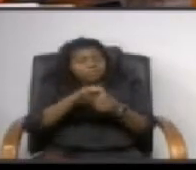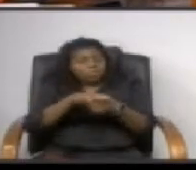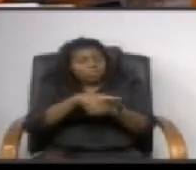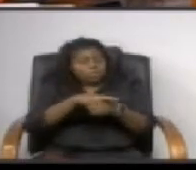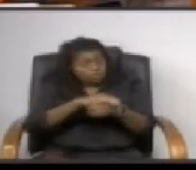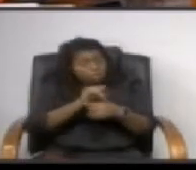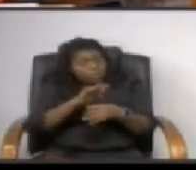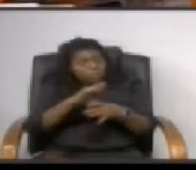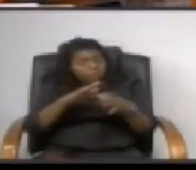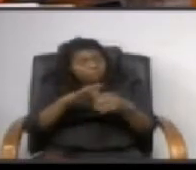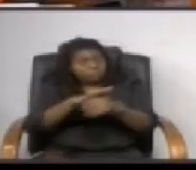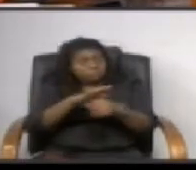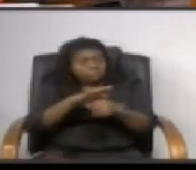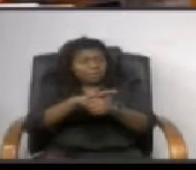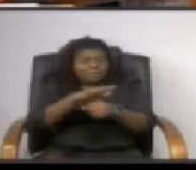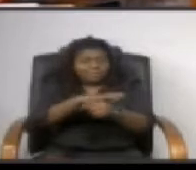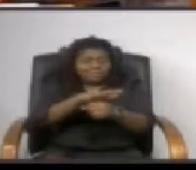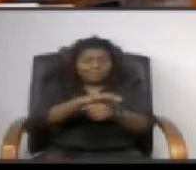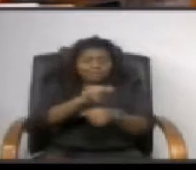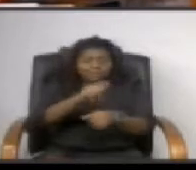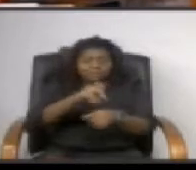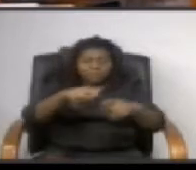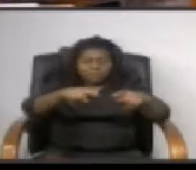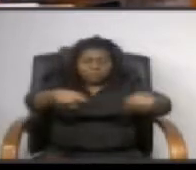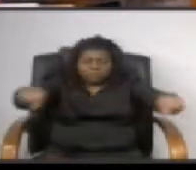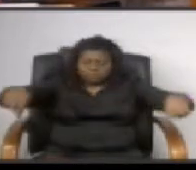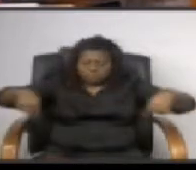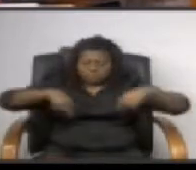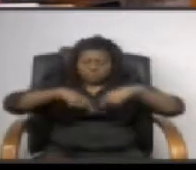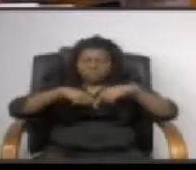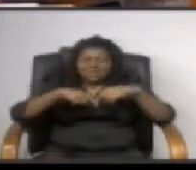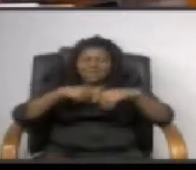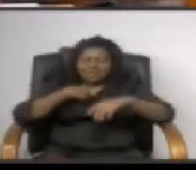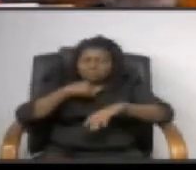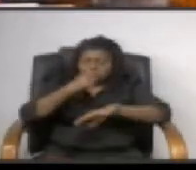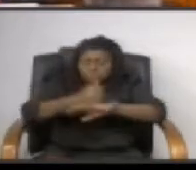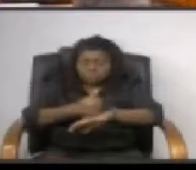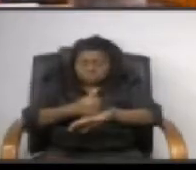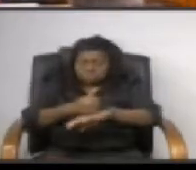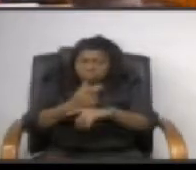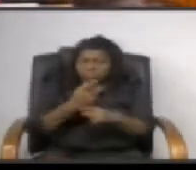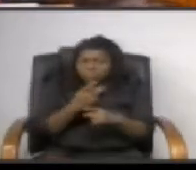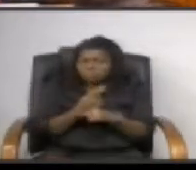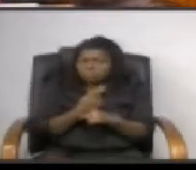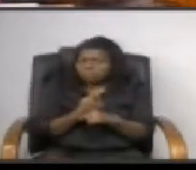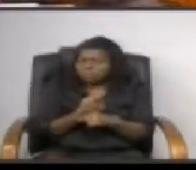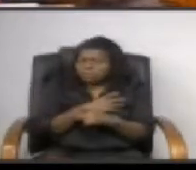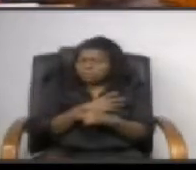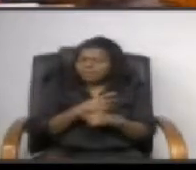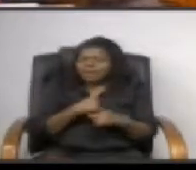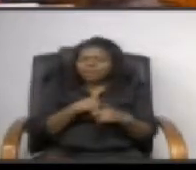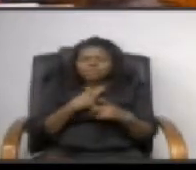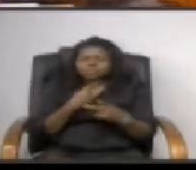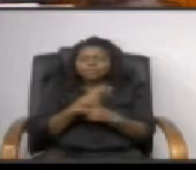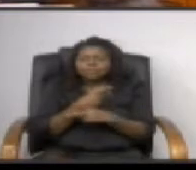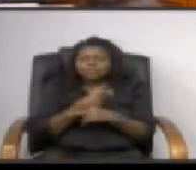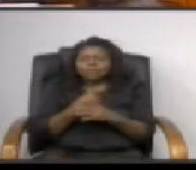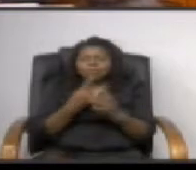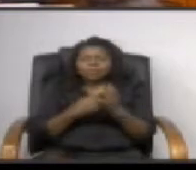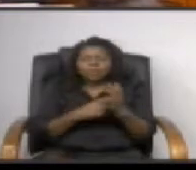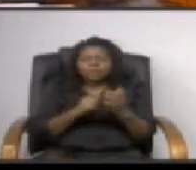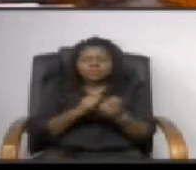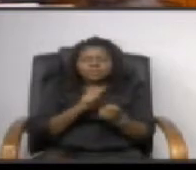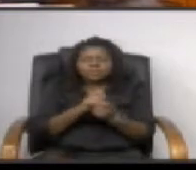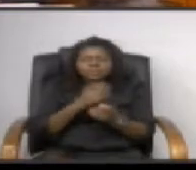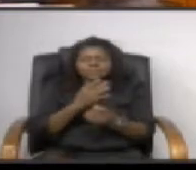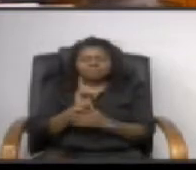conceivably well just it kind of comes down to i really would want to know the specific location it's one thing talking